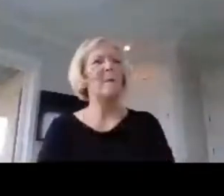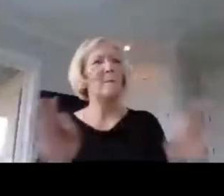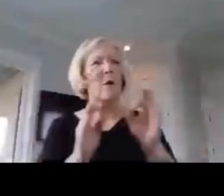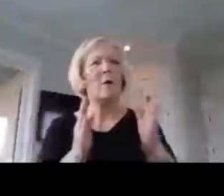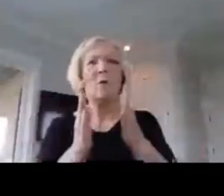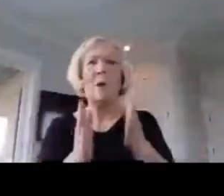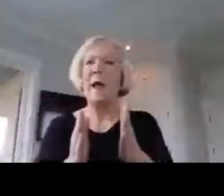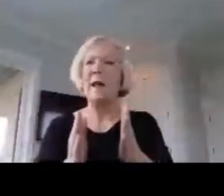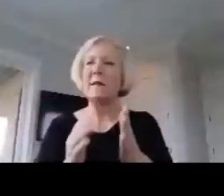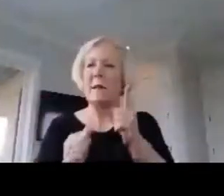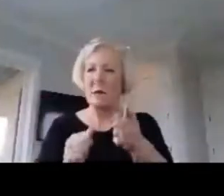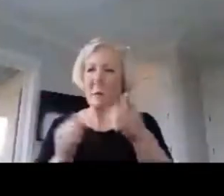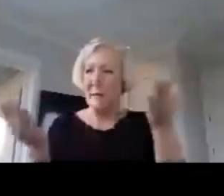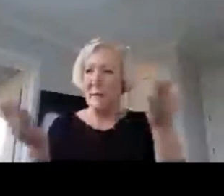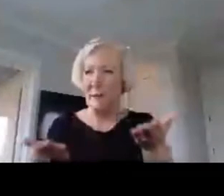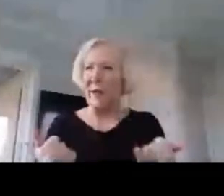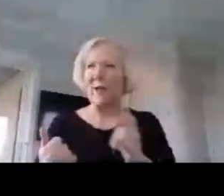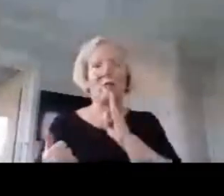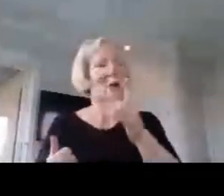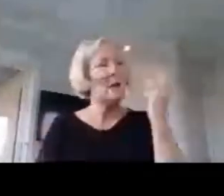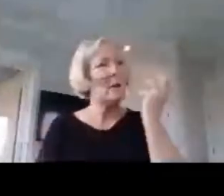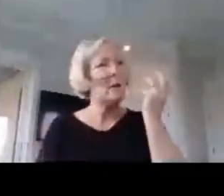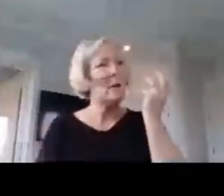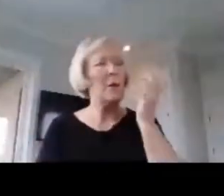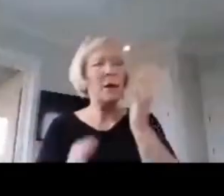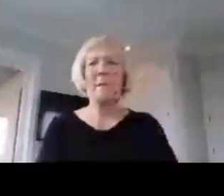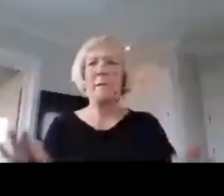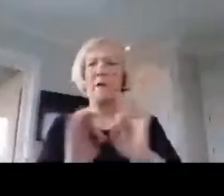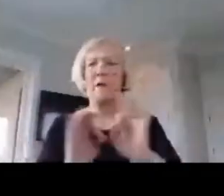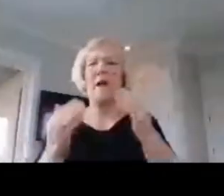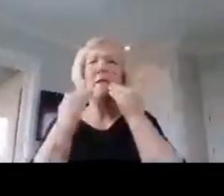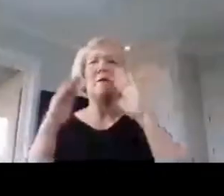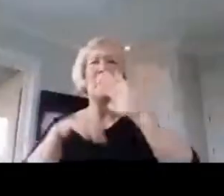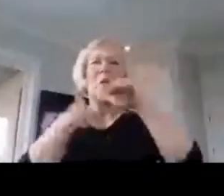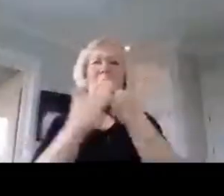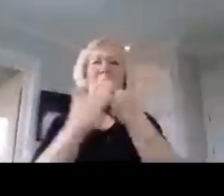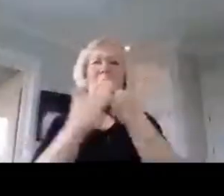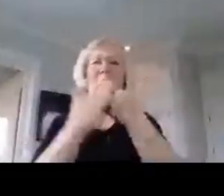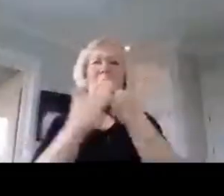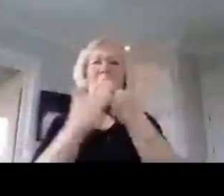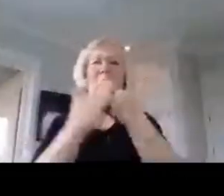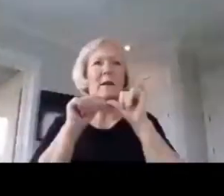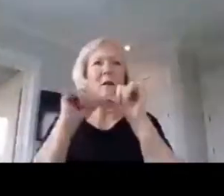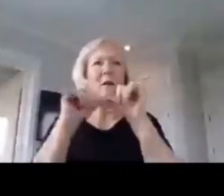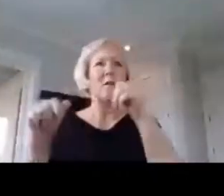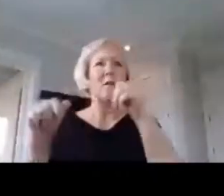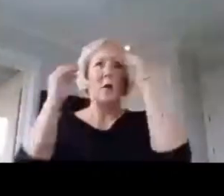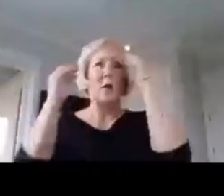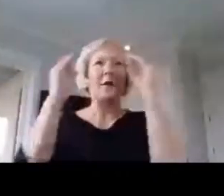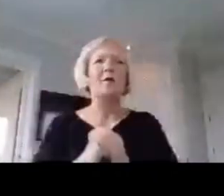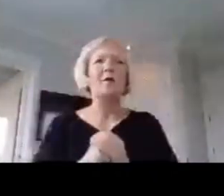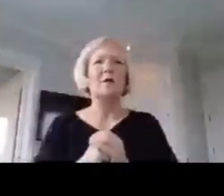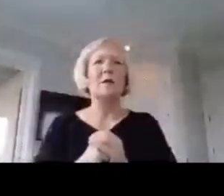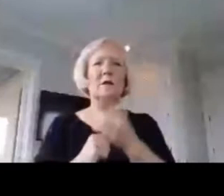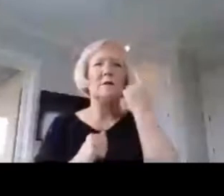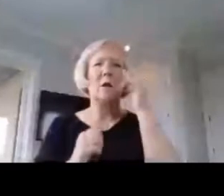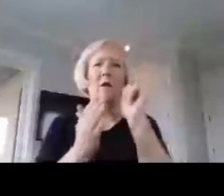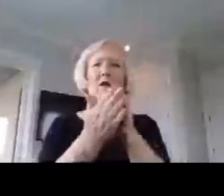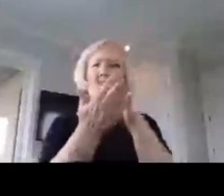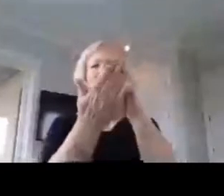speaks volumes. So, thanks for all you do and continue to do for teachers and, in turn, for their students.